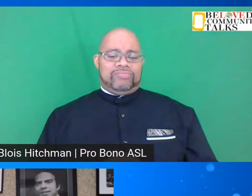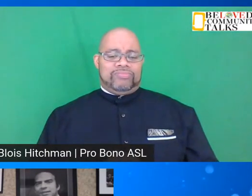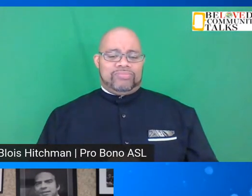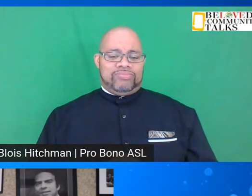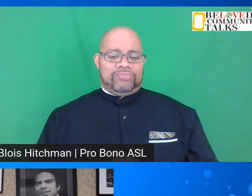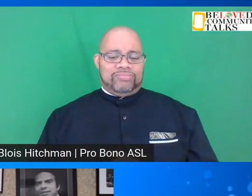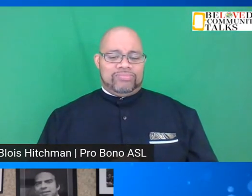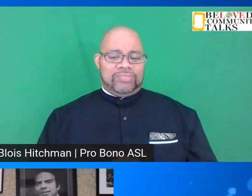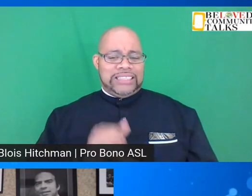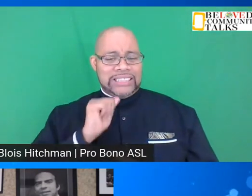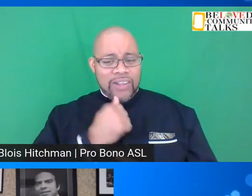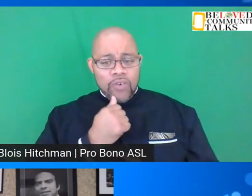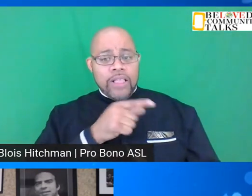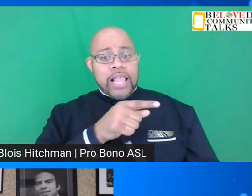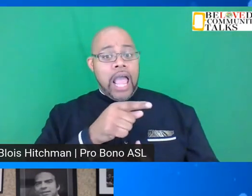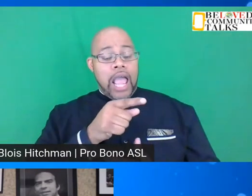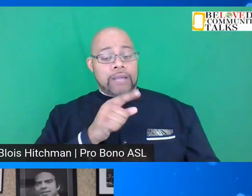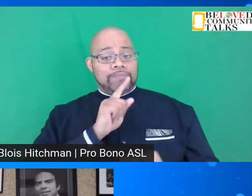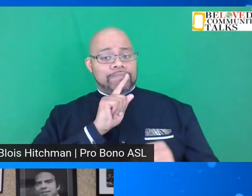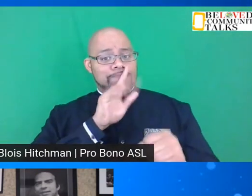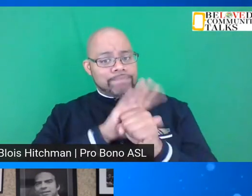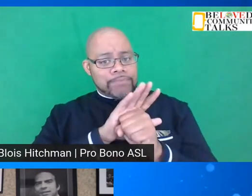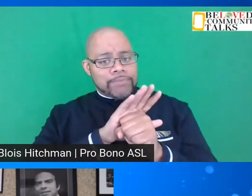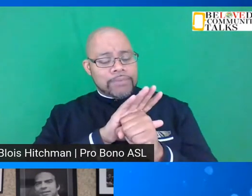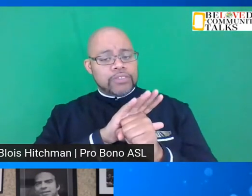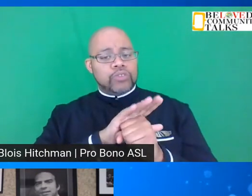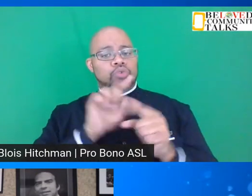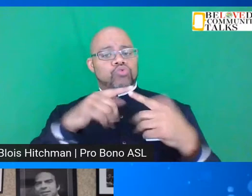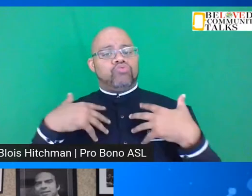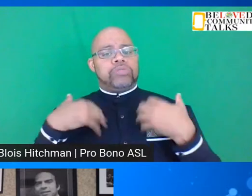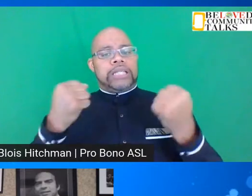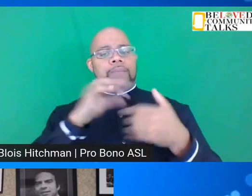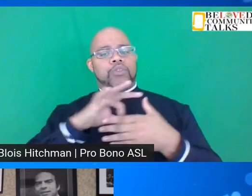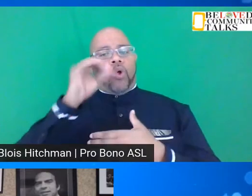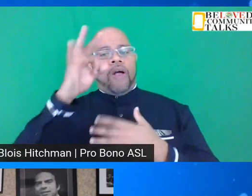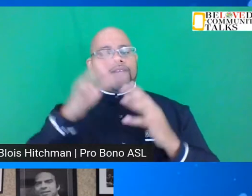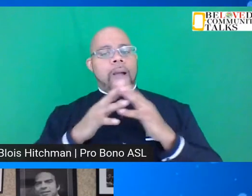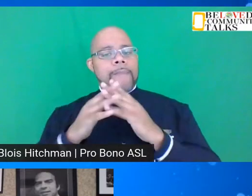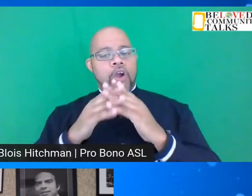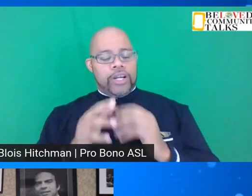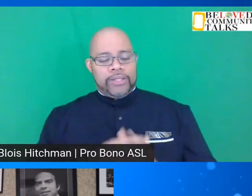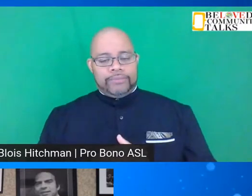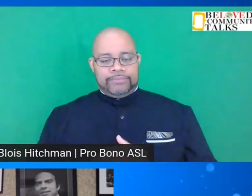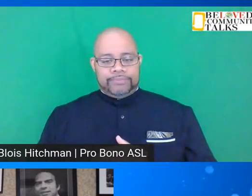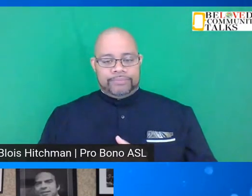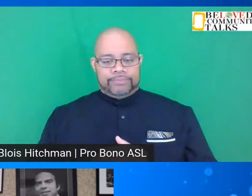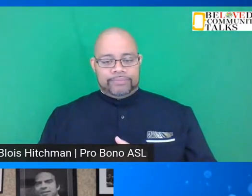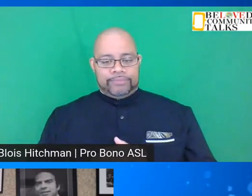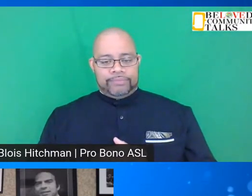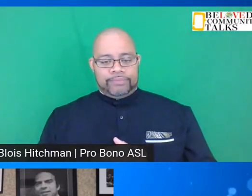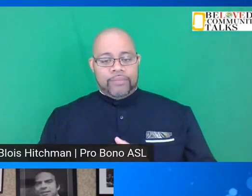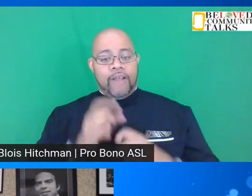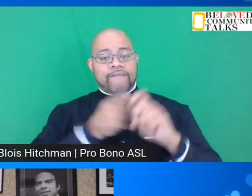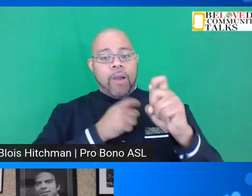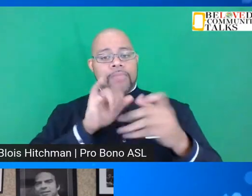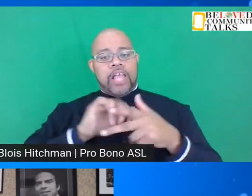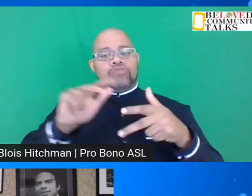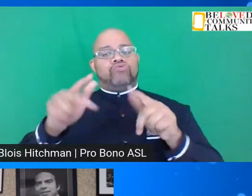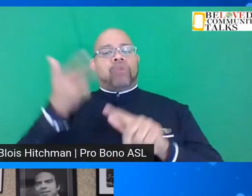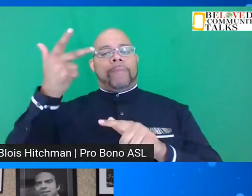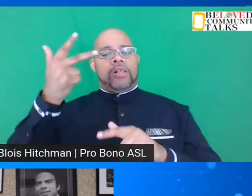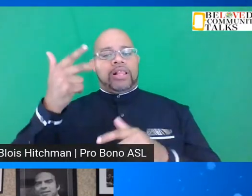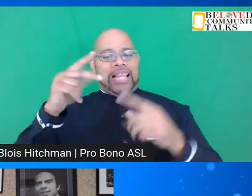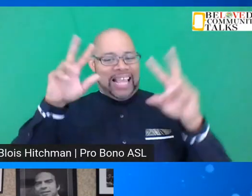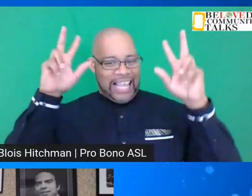They were committing to redeem the soul of America from these triple evils.